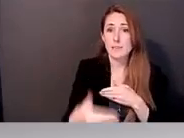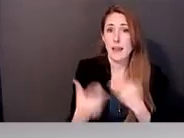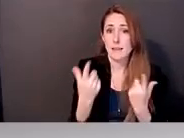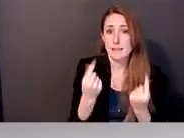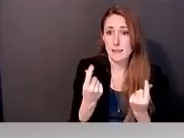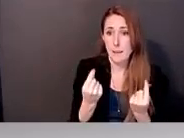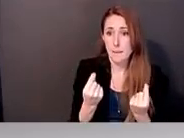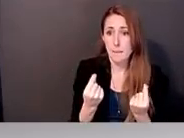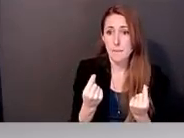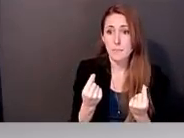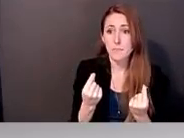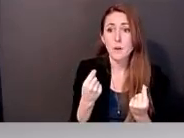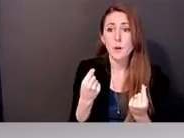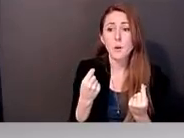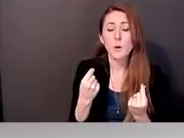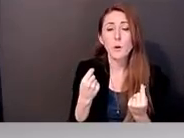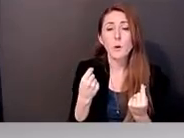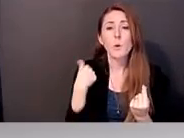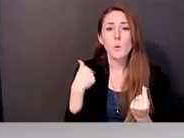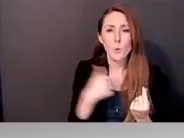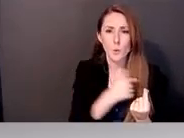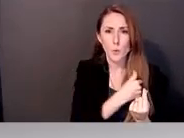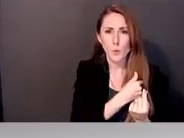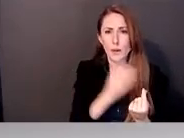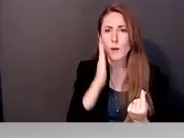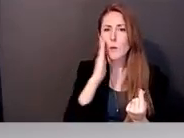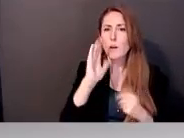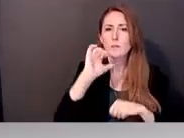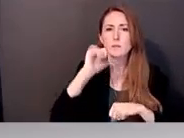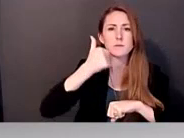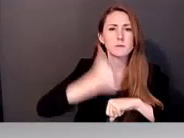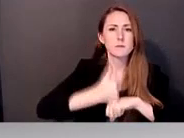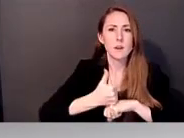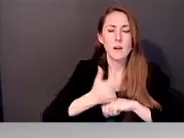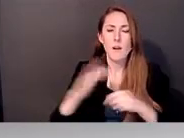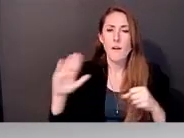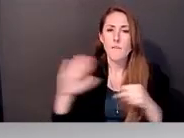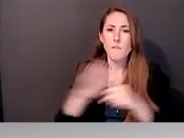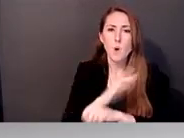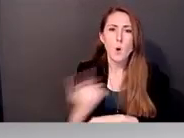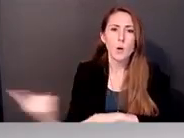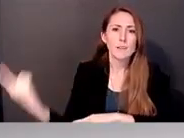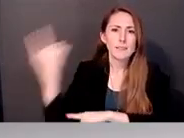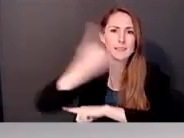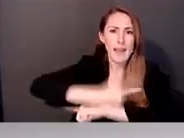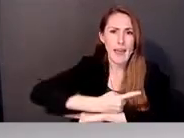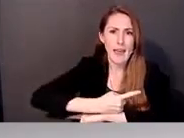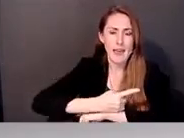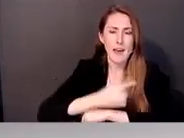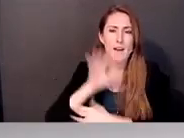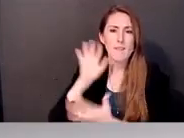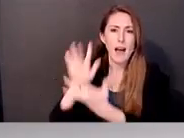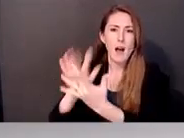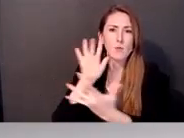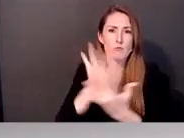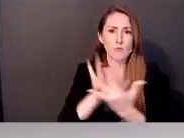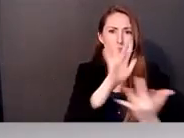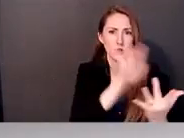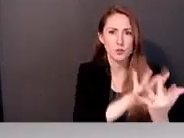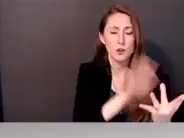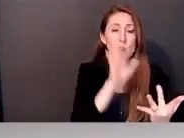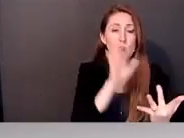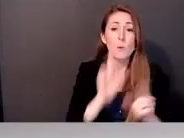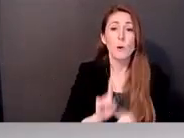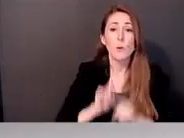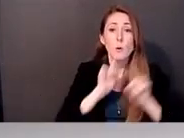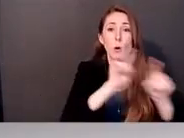are going to be making a whole day of outreach and we'll be hitting another, um, a church site that is very popular